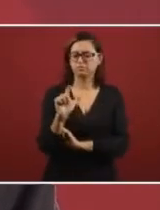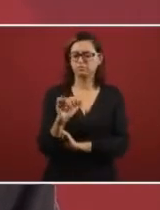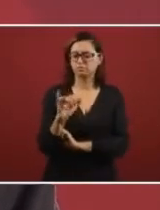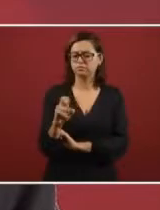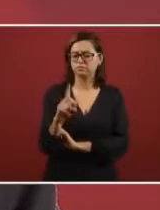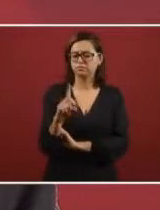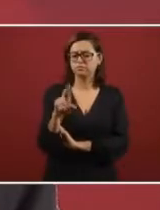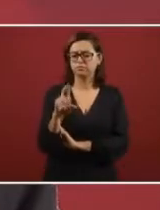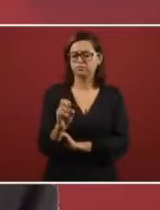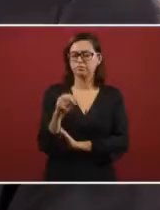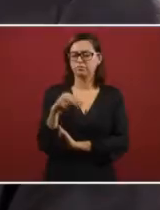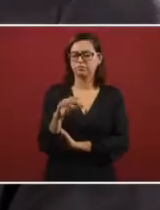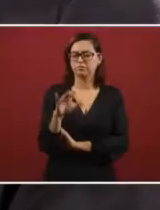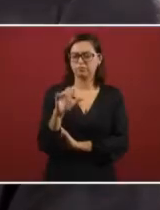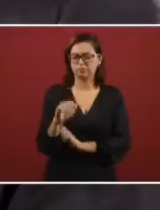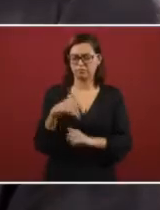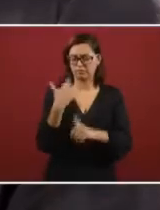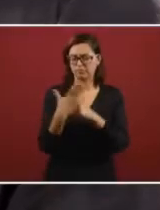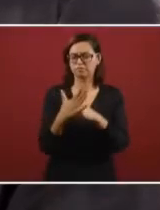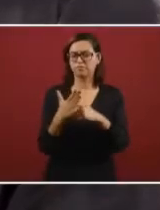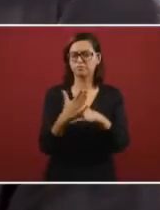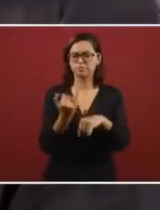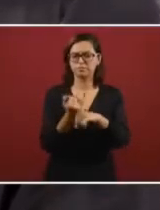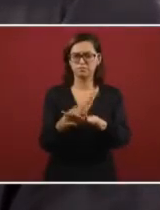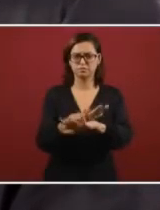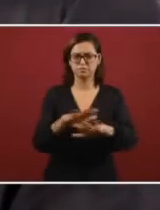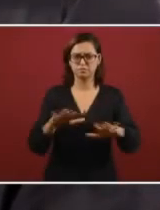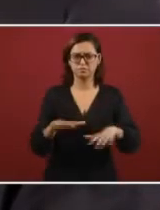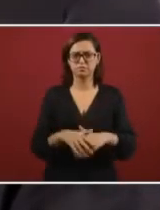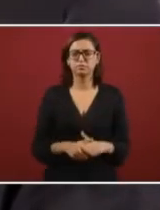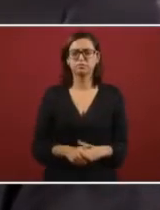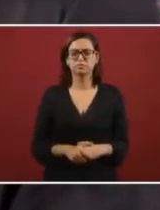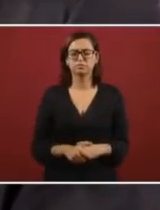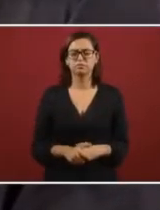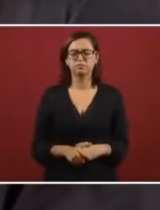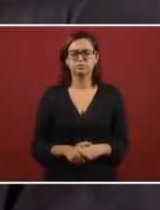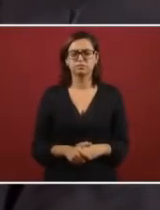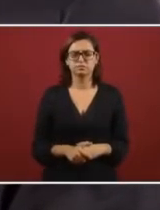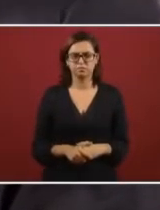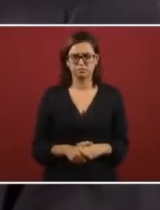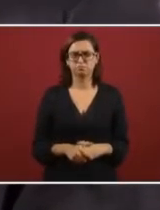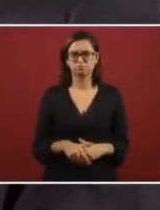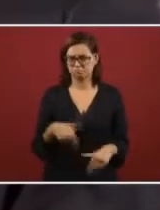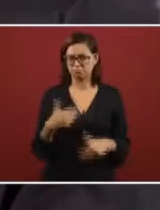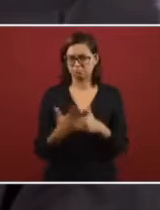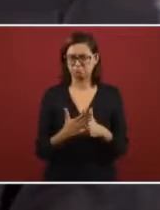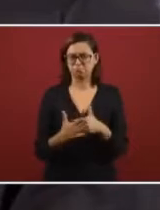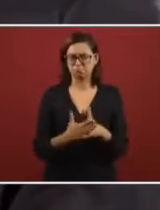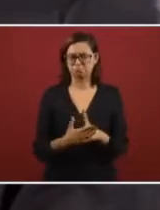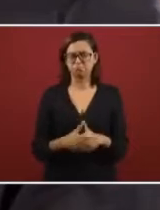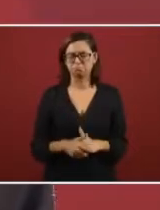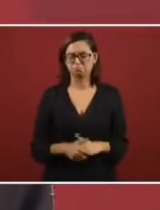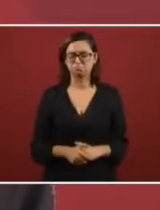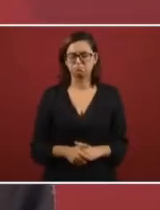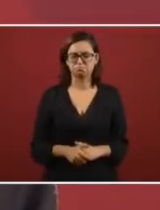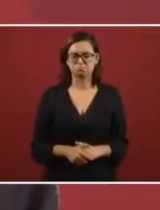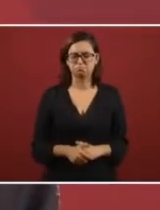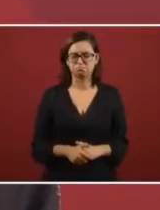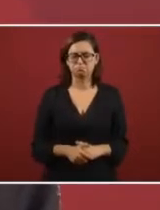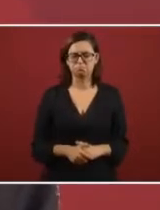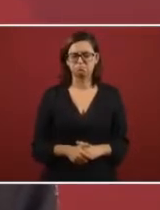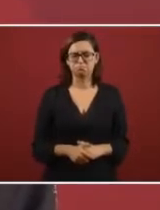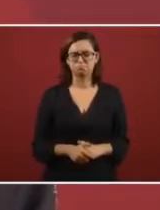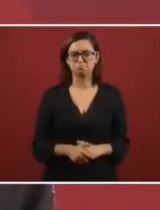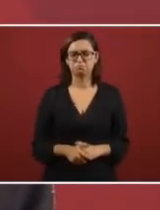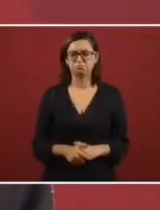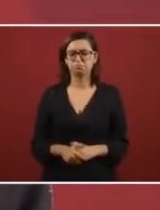And Alejandro Encina will present a bit of information. And we'll inform you regarding